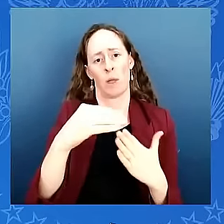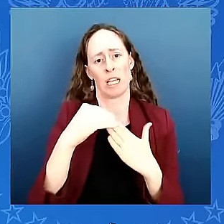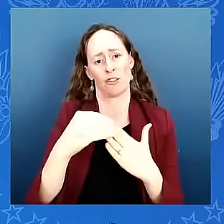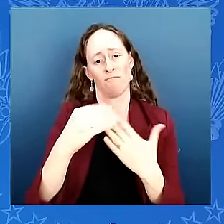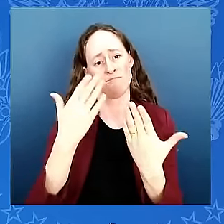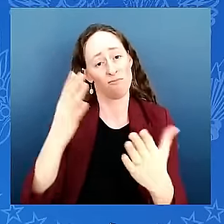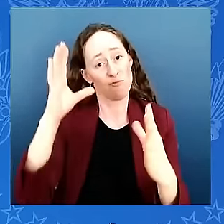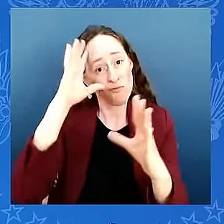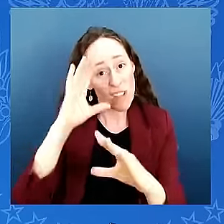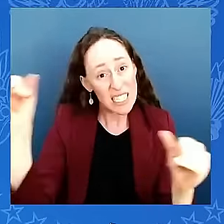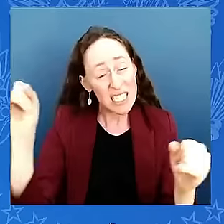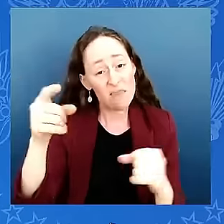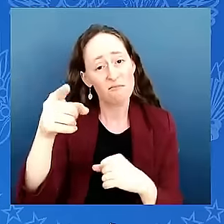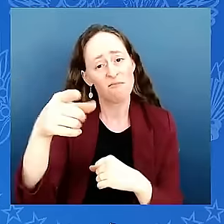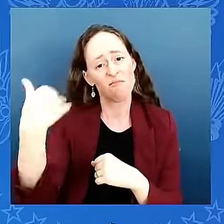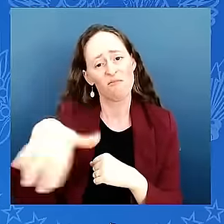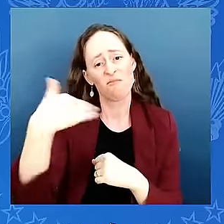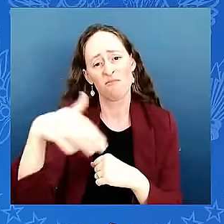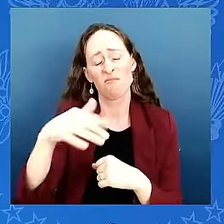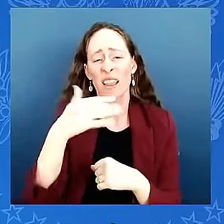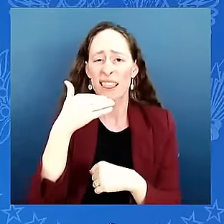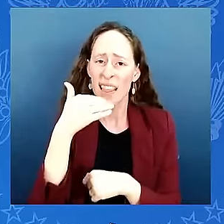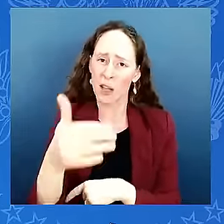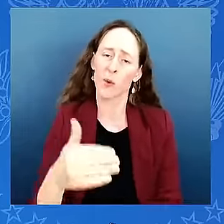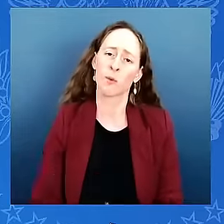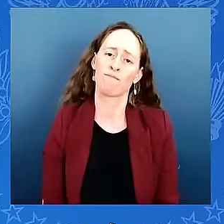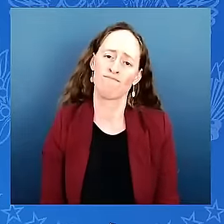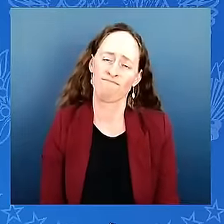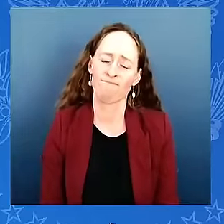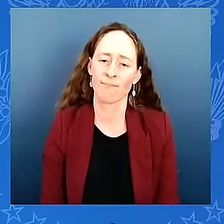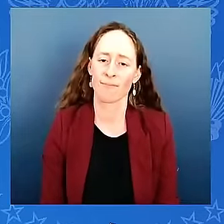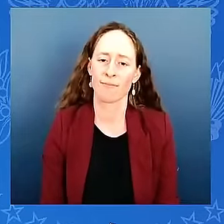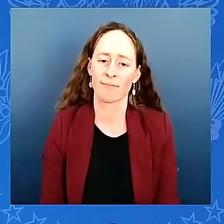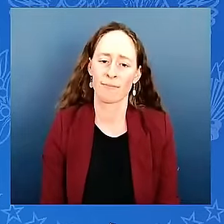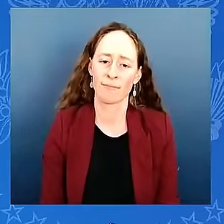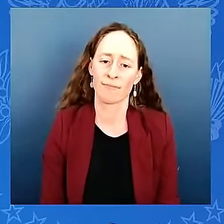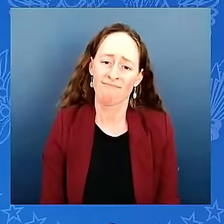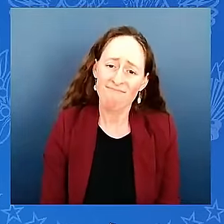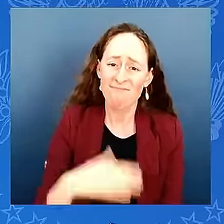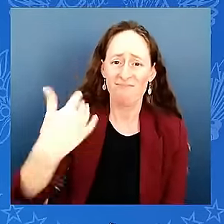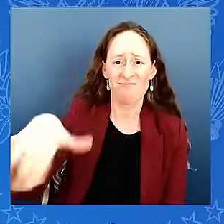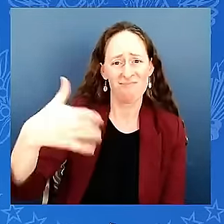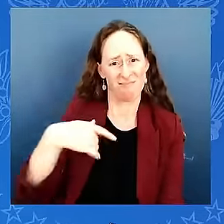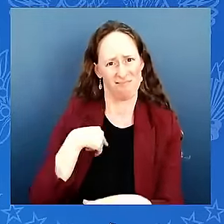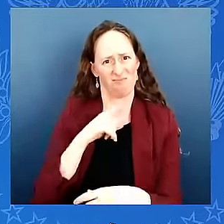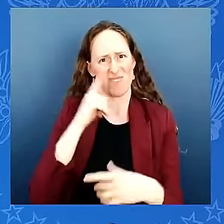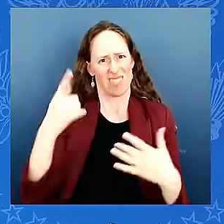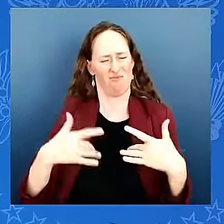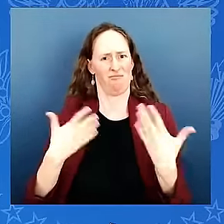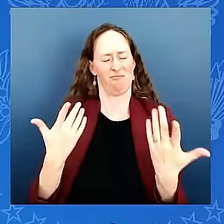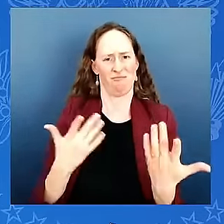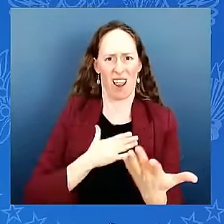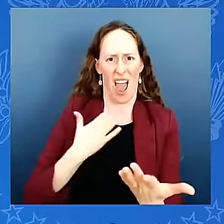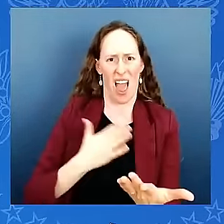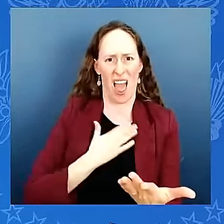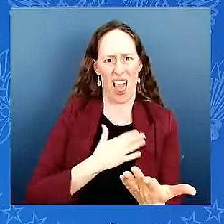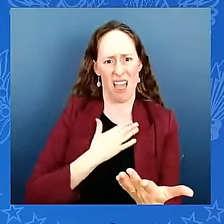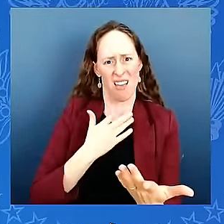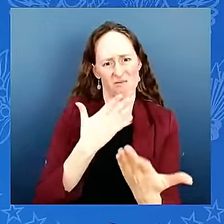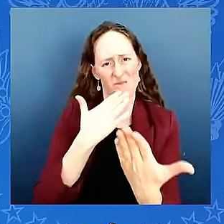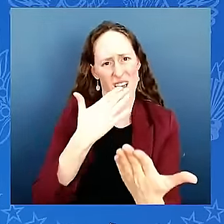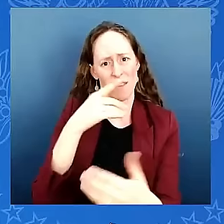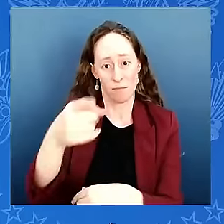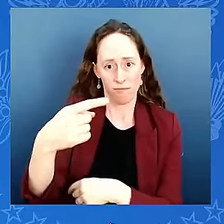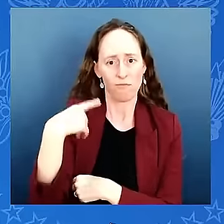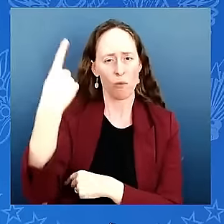grateful to you and by the way i learned a long time ago from a friend of mine from hawaii a senior senator when i got elected as a